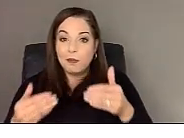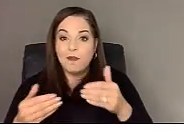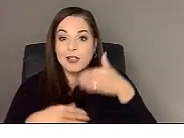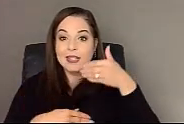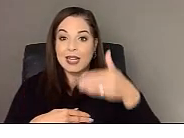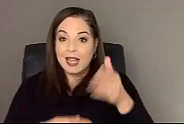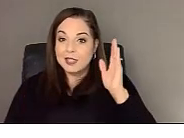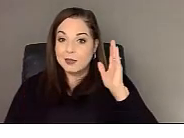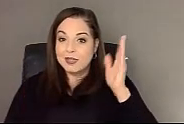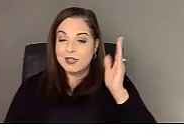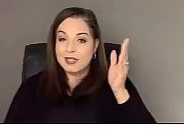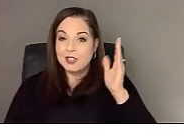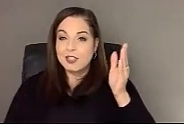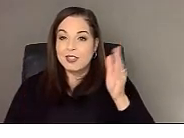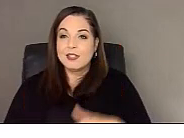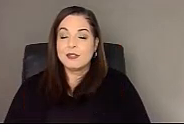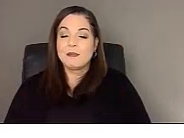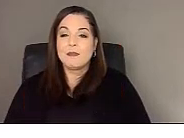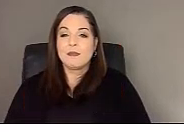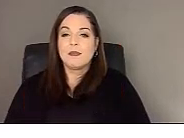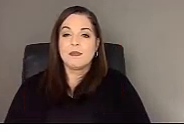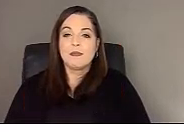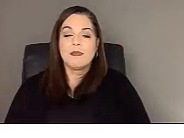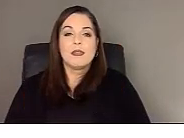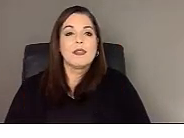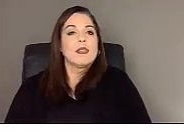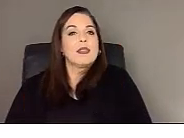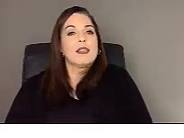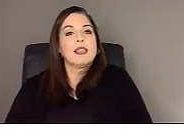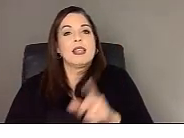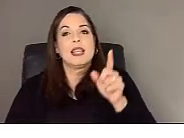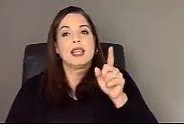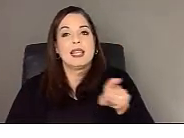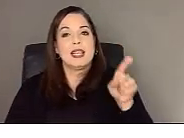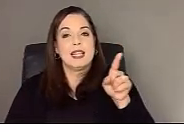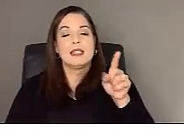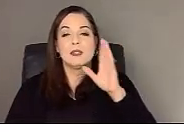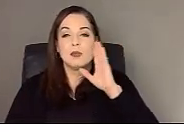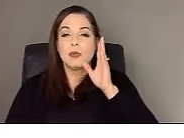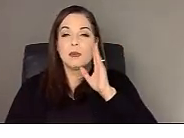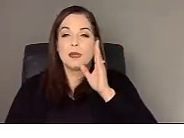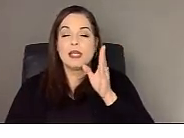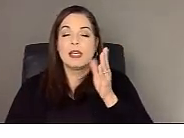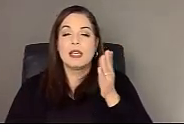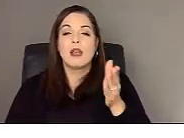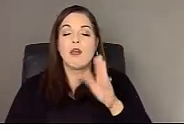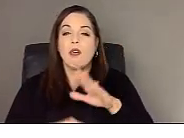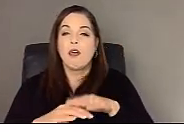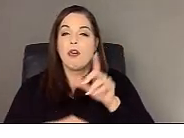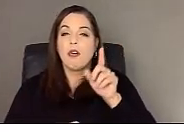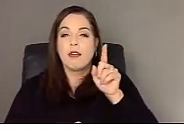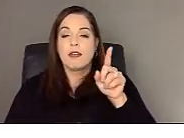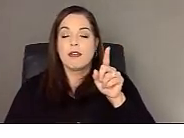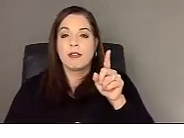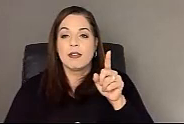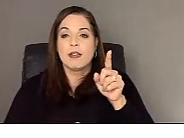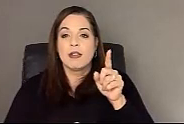presentation. Um, and this is going to be, uh, on, um,